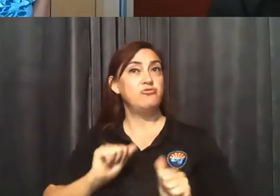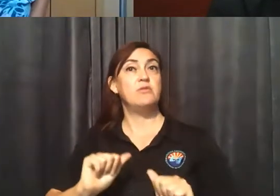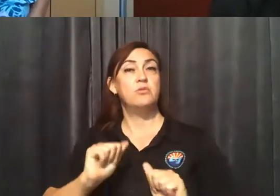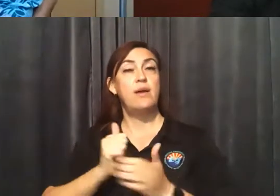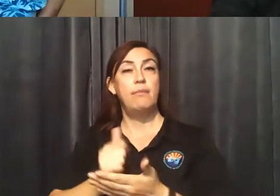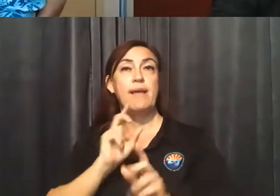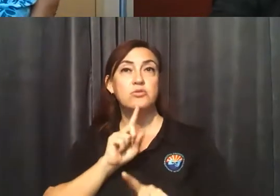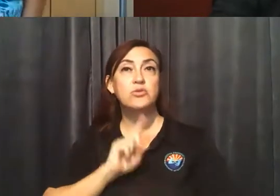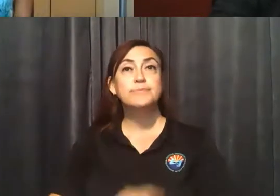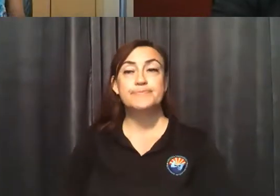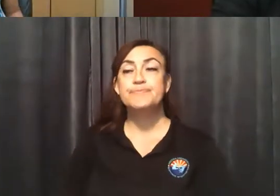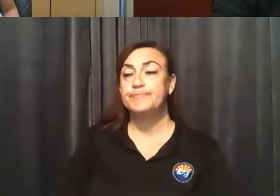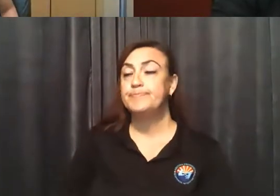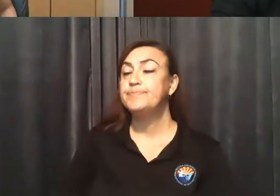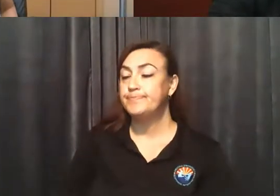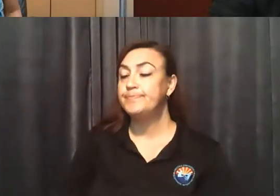you so much.